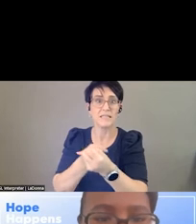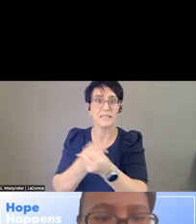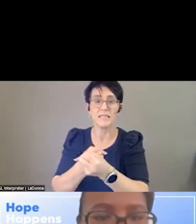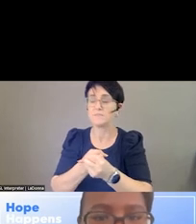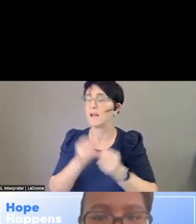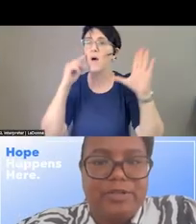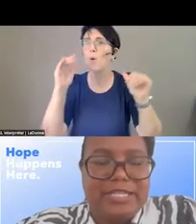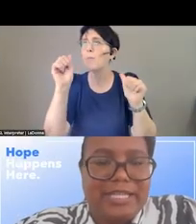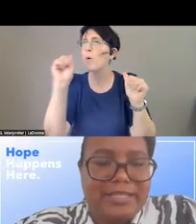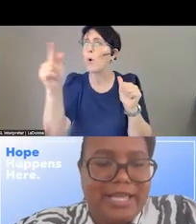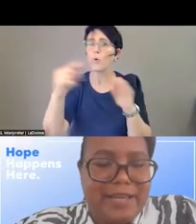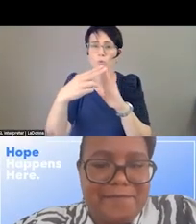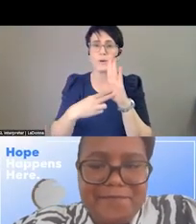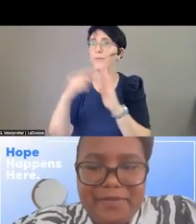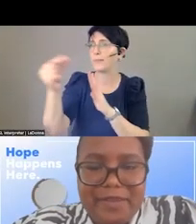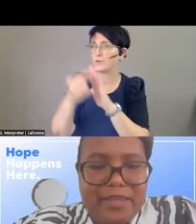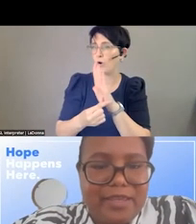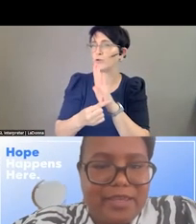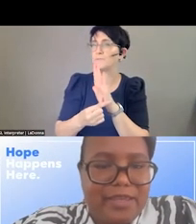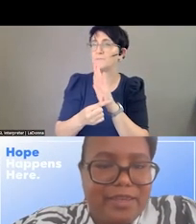article. If we move forward to the next slide.